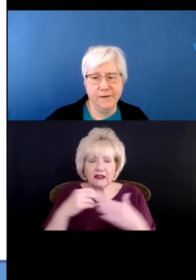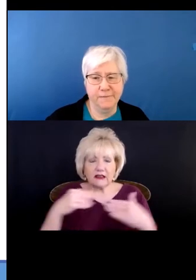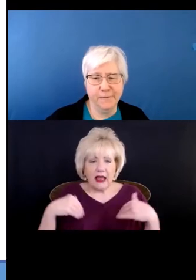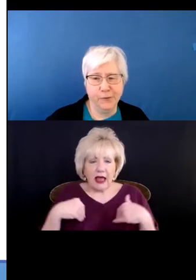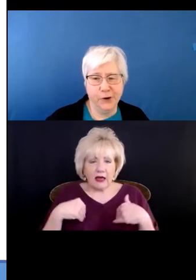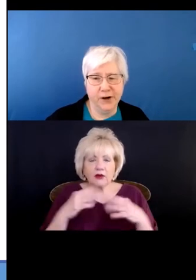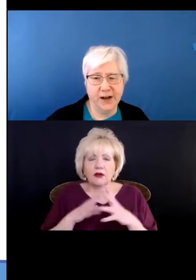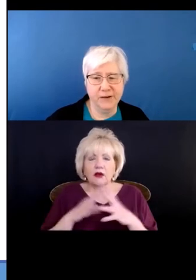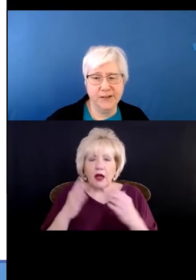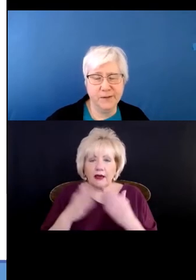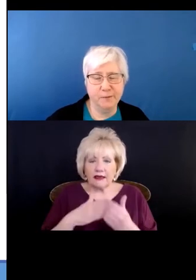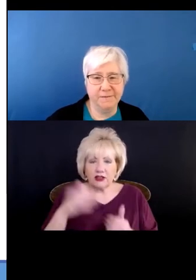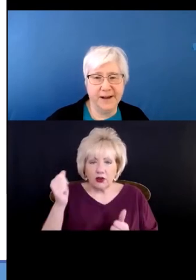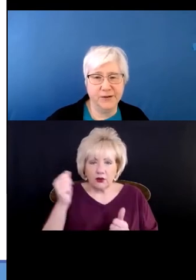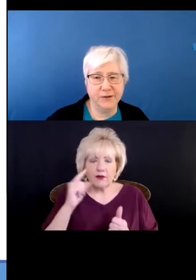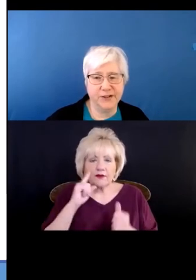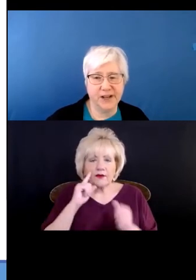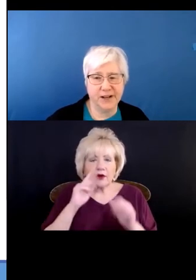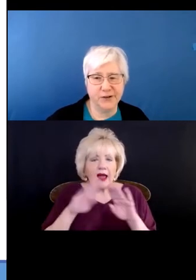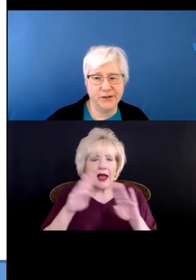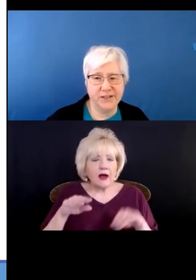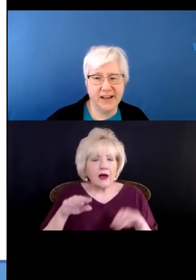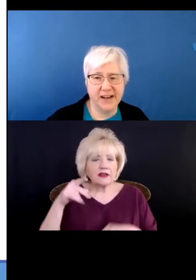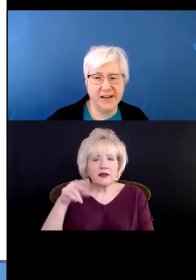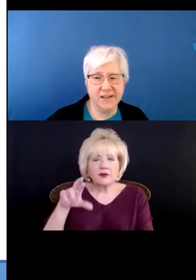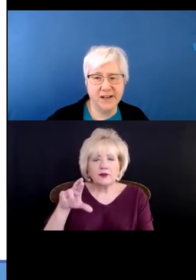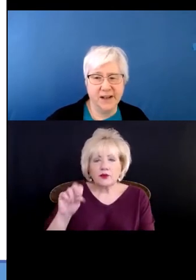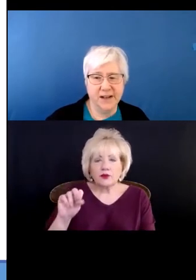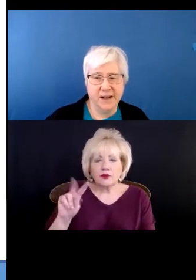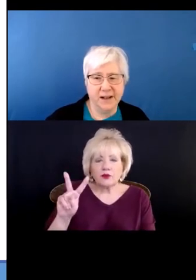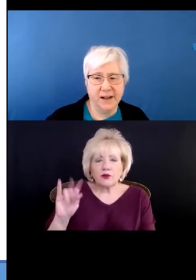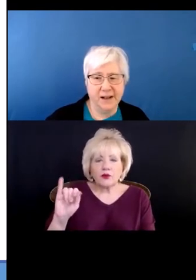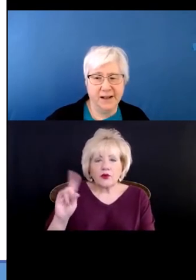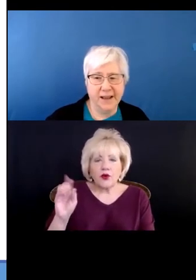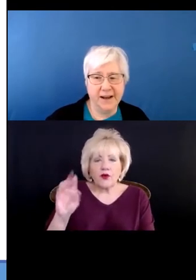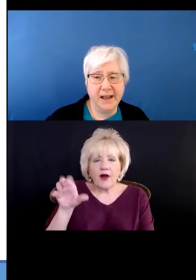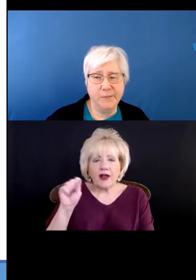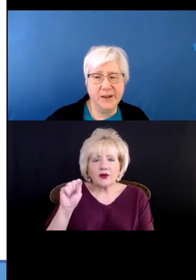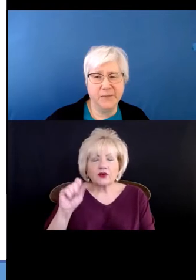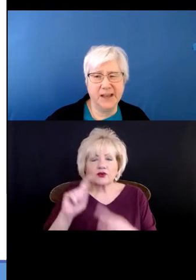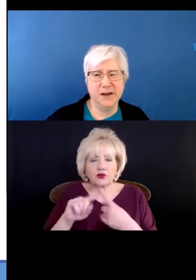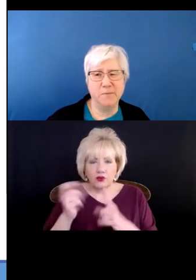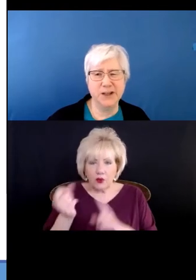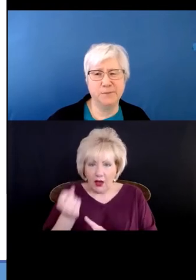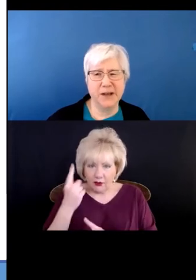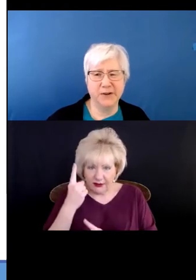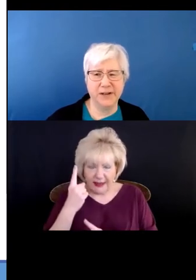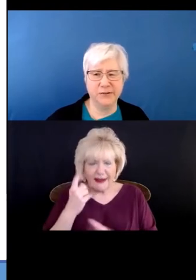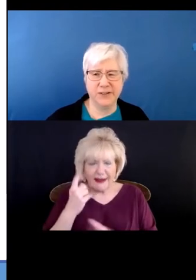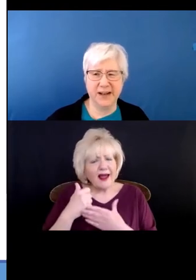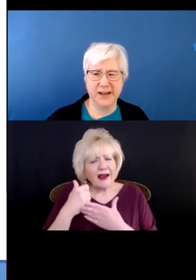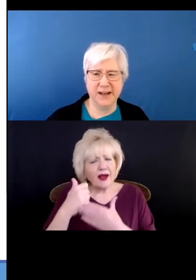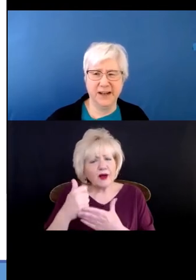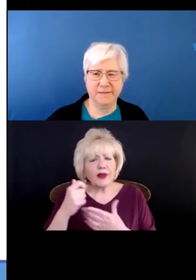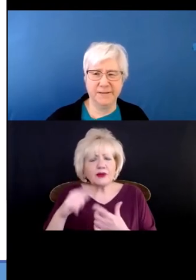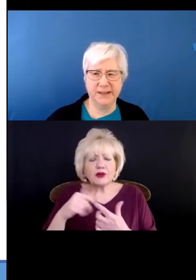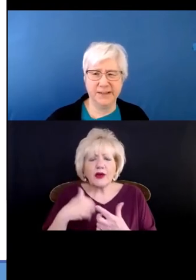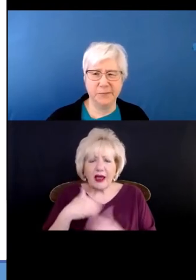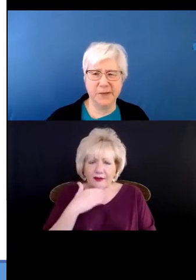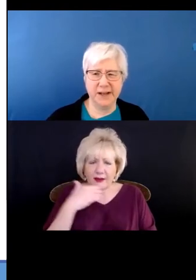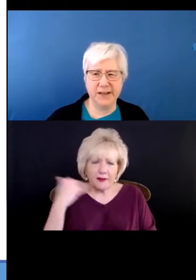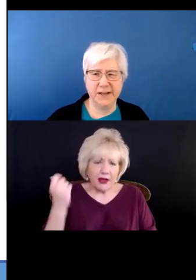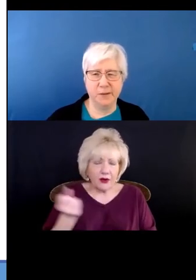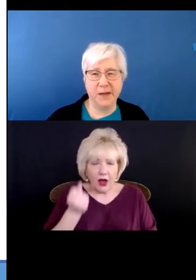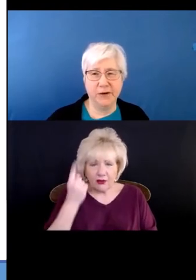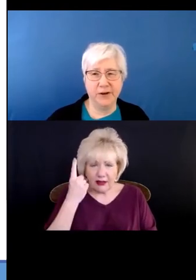for housing providers to understand and help them get a much better understanding of the